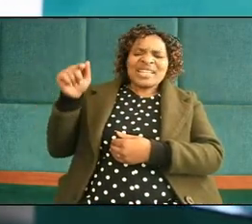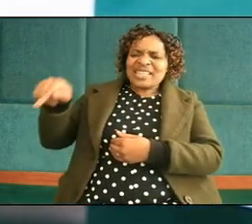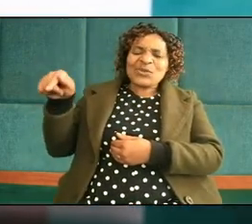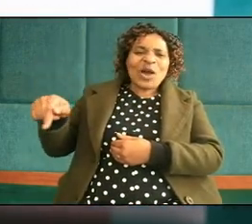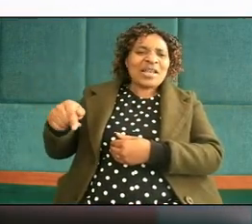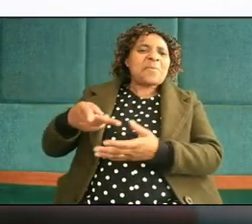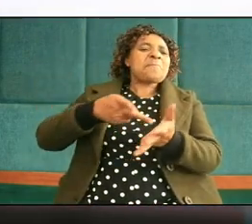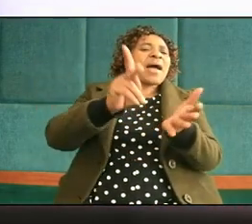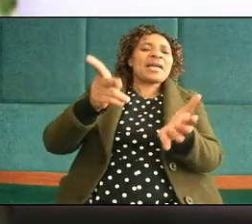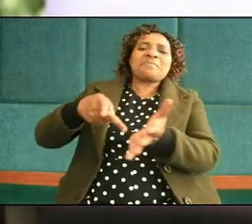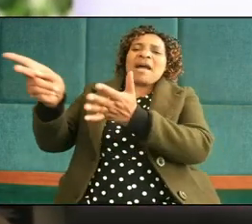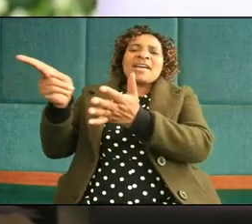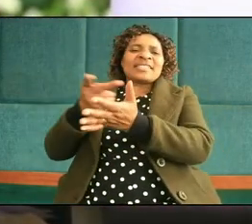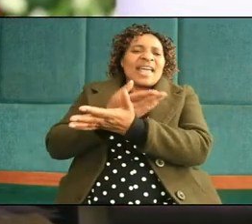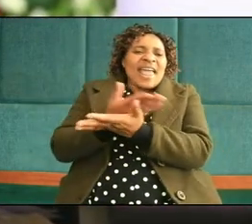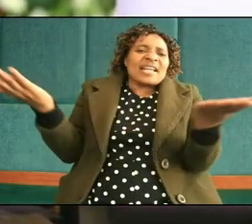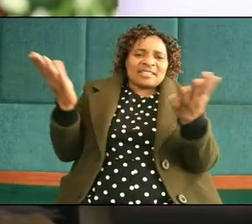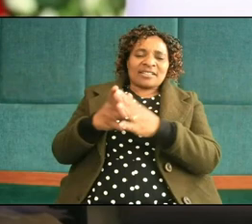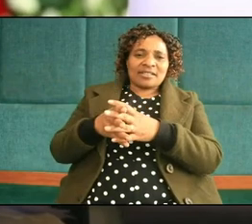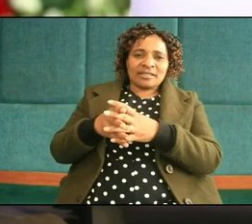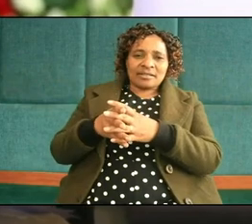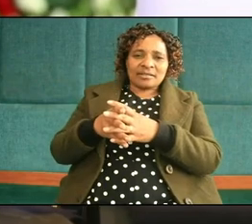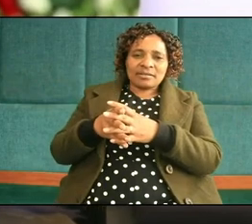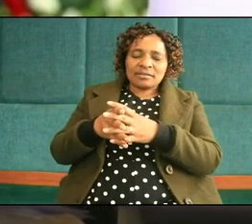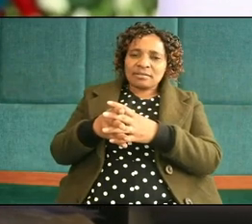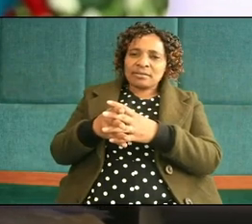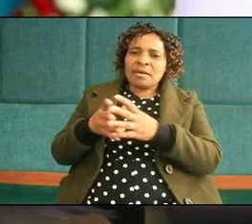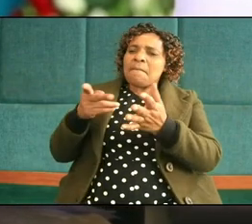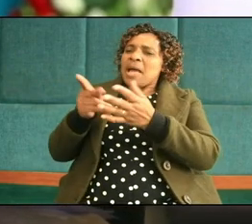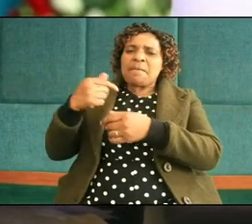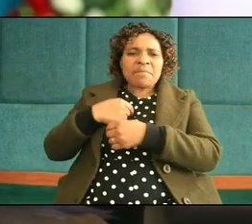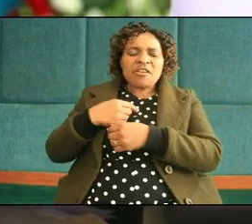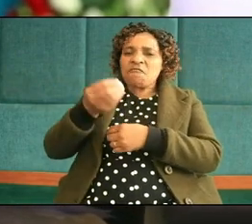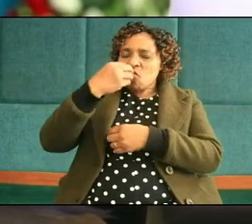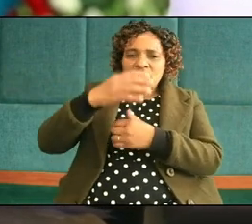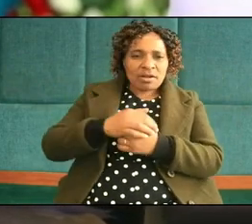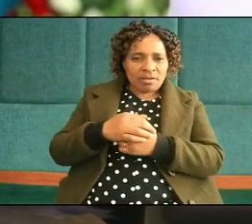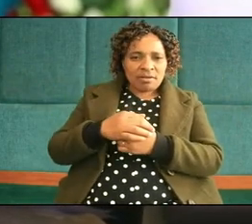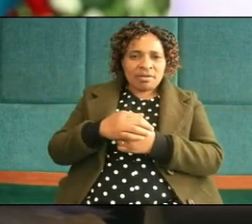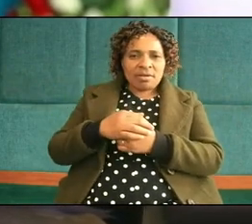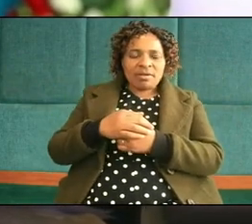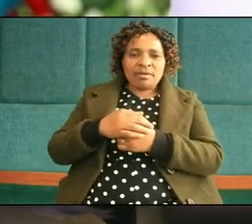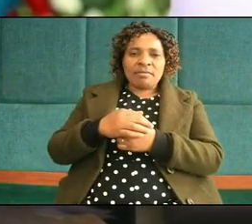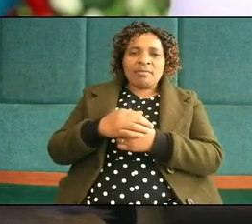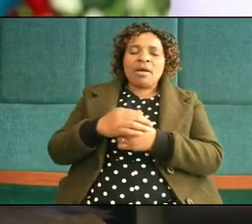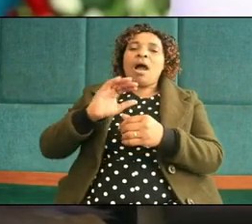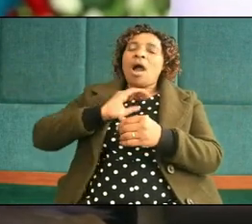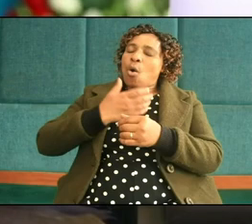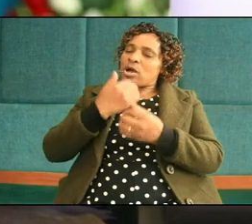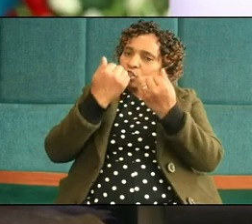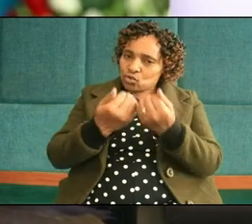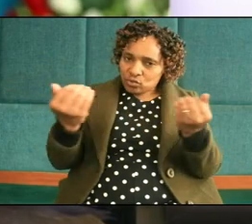all make ups and the other one he buys for me food our children